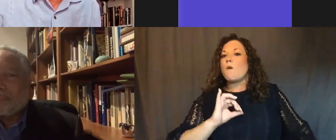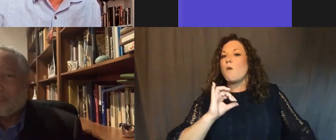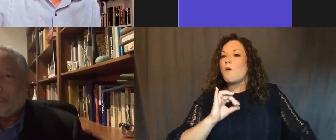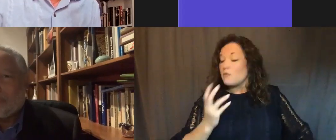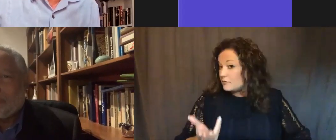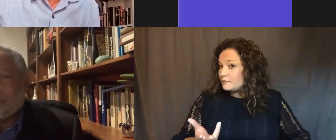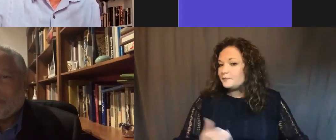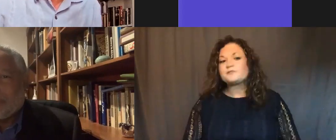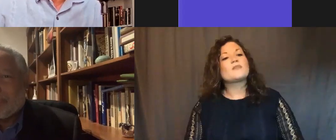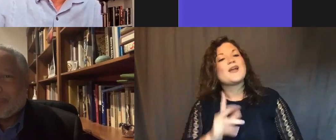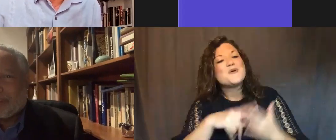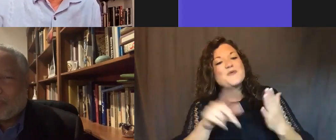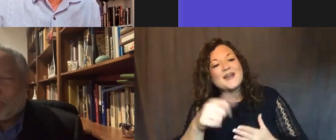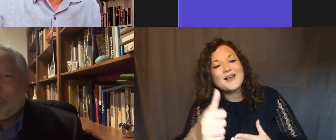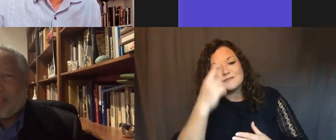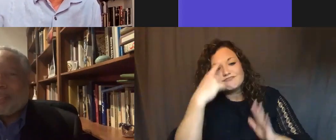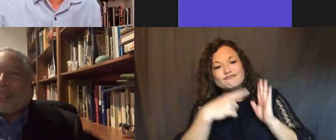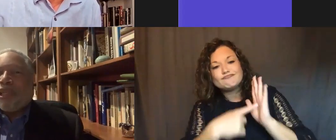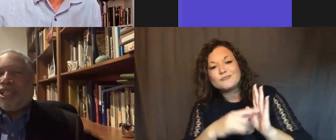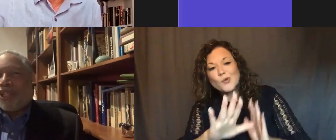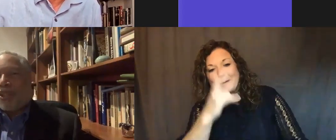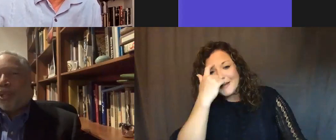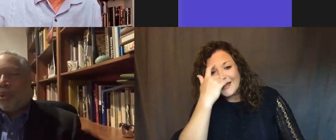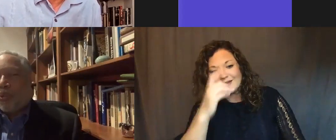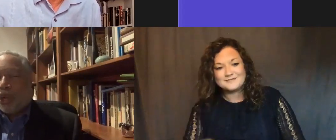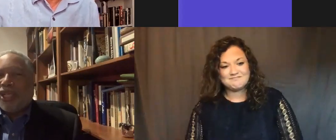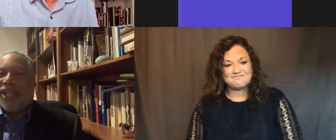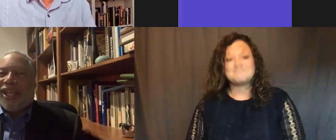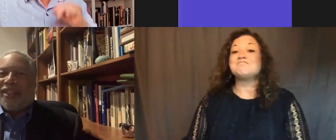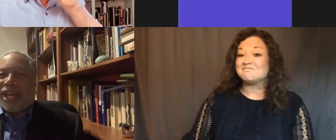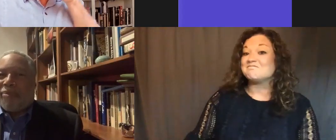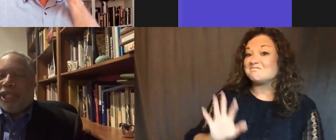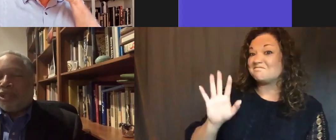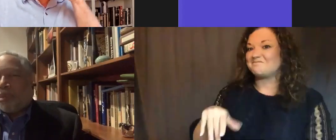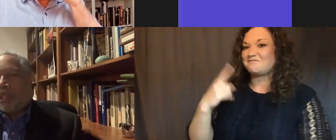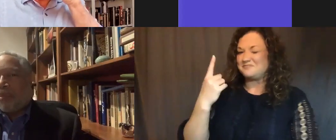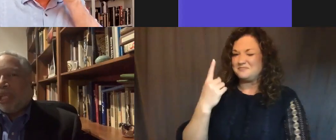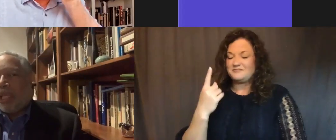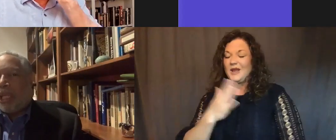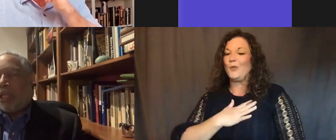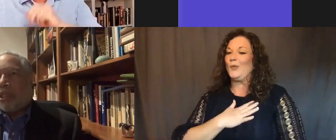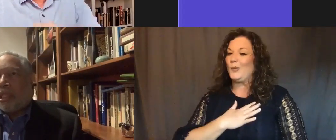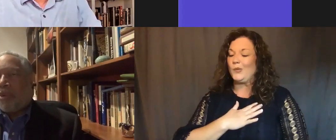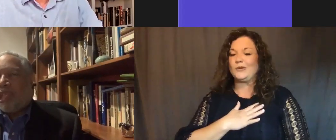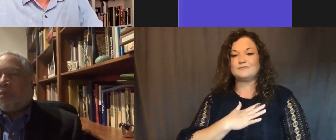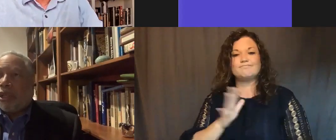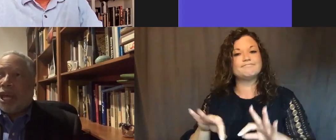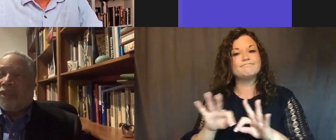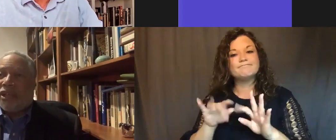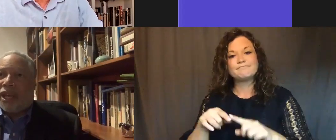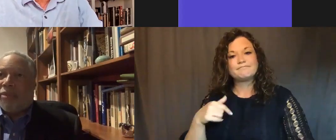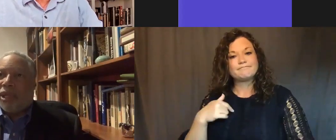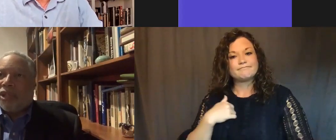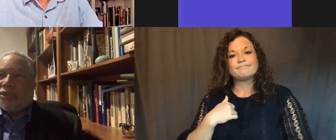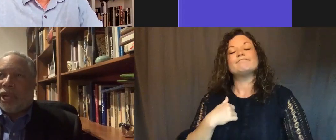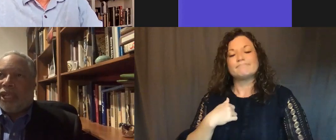out in your mind? Well, me tell you, let me tell you, too, one that means so much to me is that we spent a lot